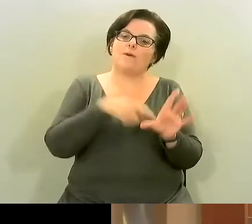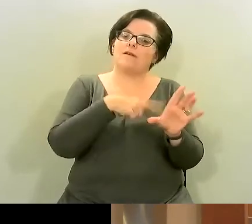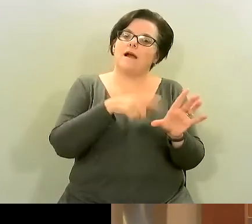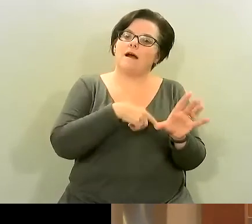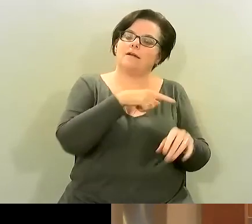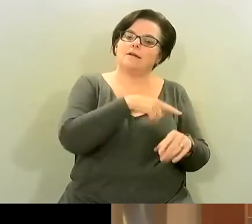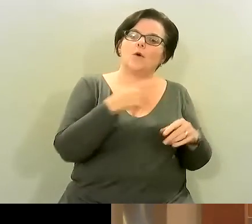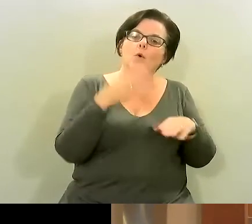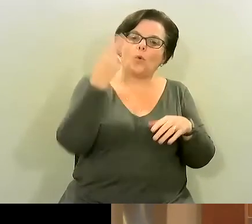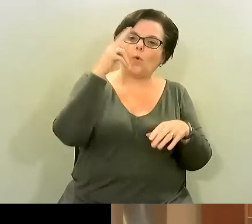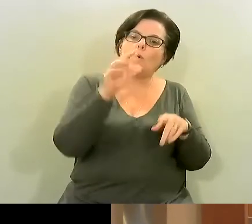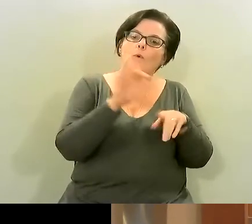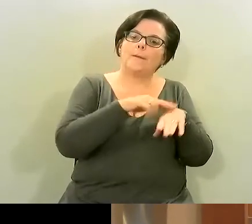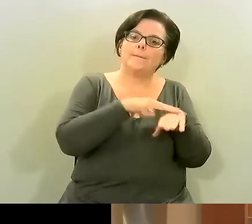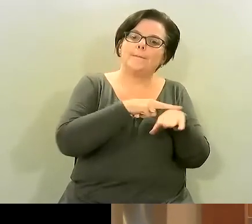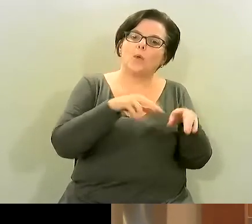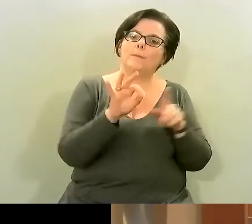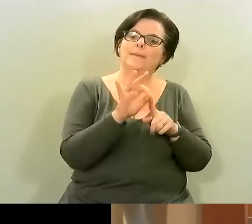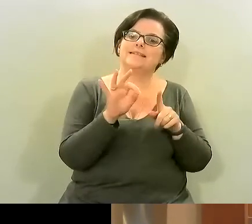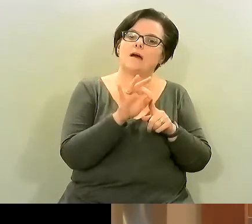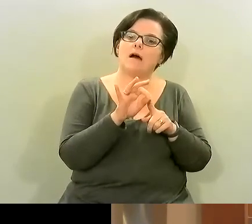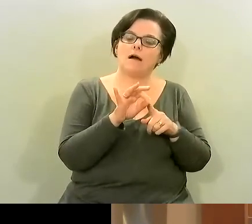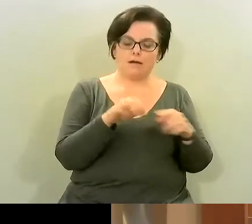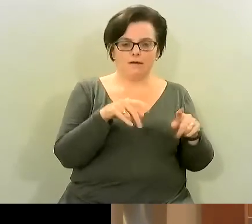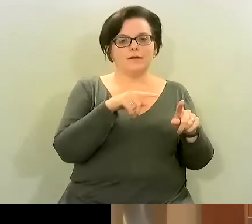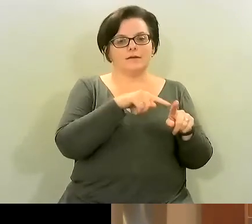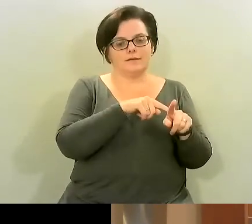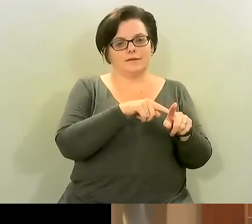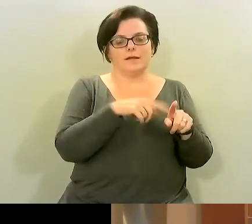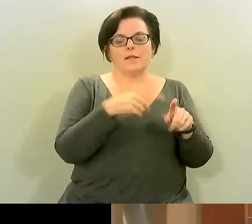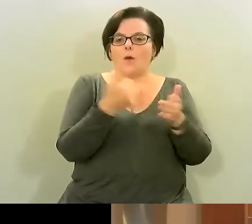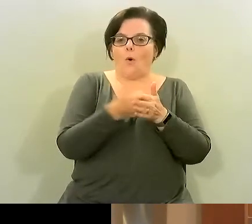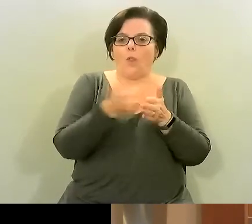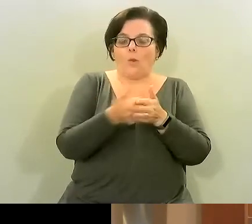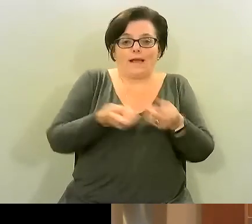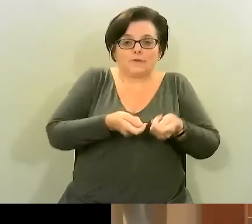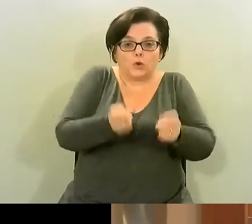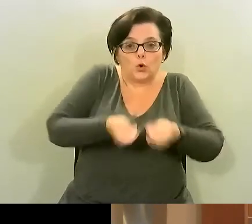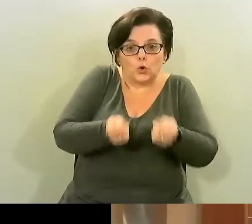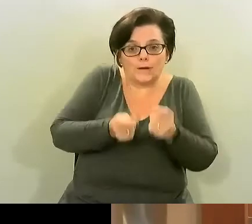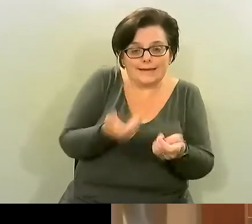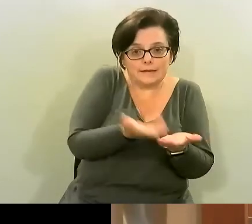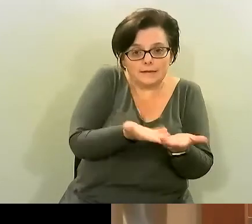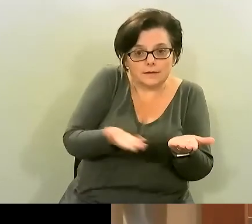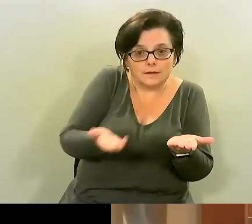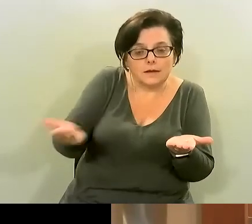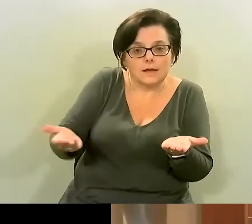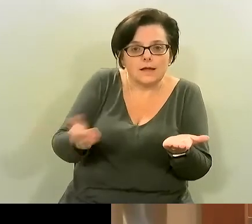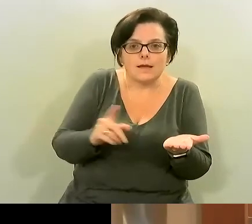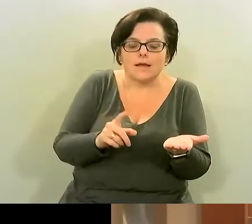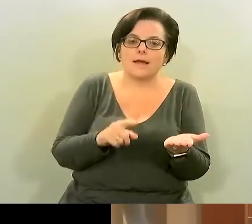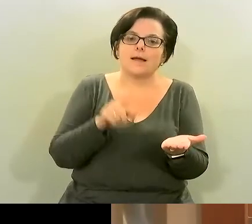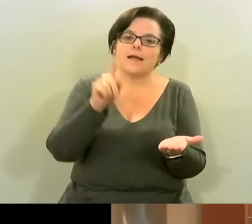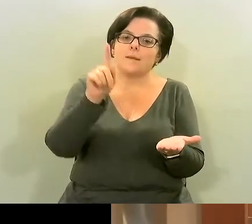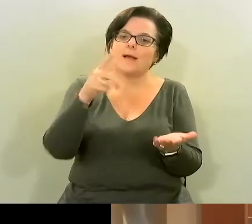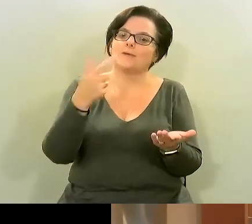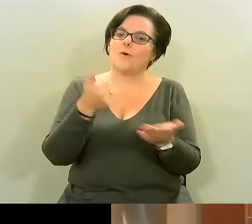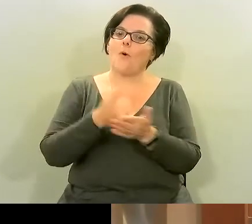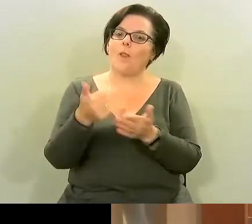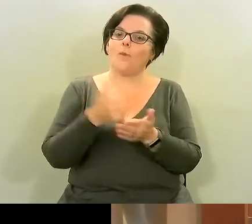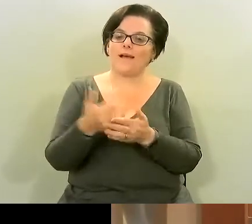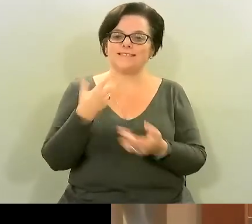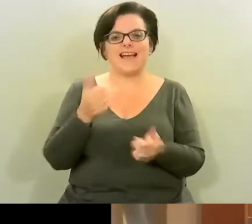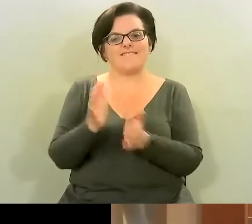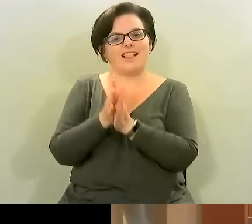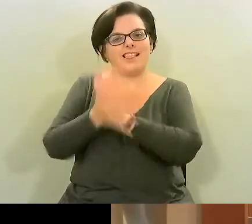peter and they would always do um examples of um things but then they'd always be a bit of a